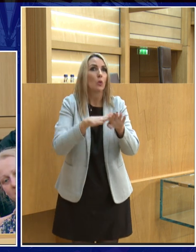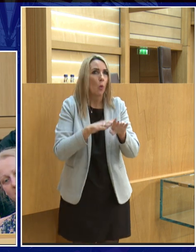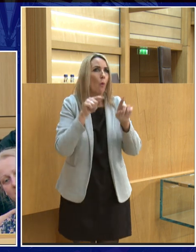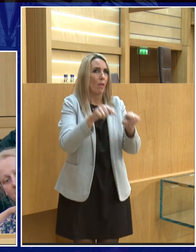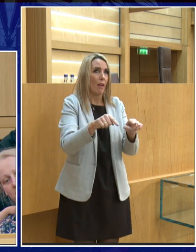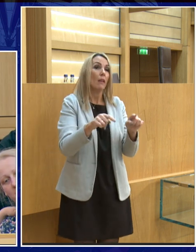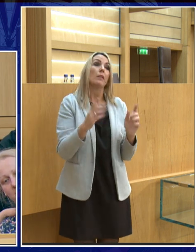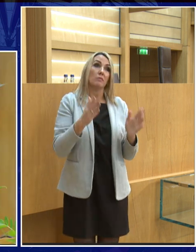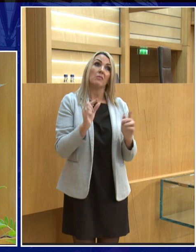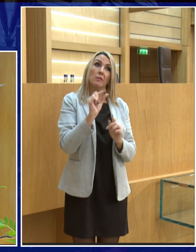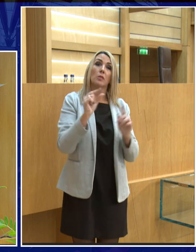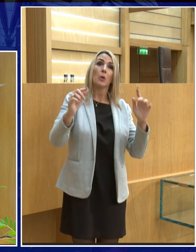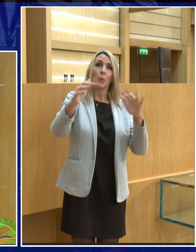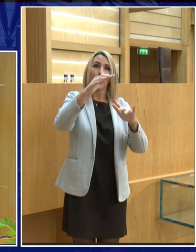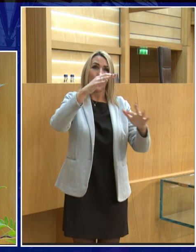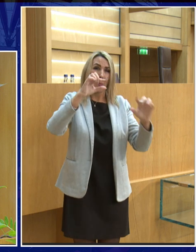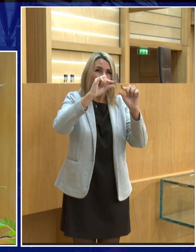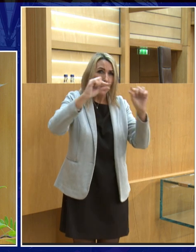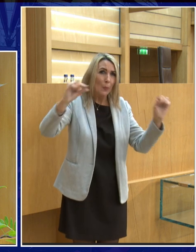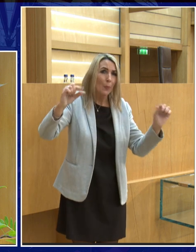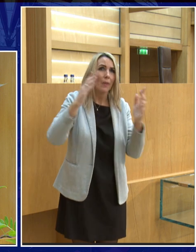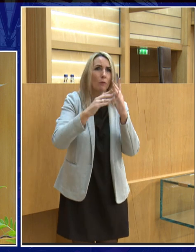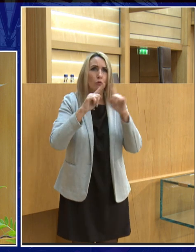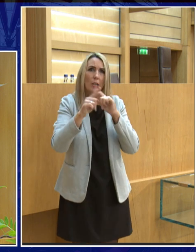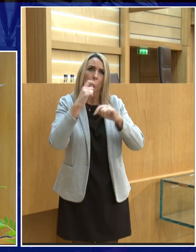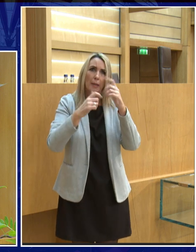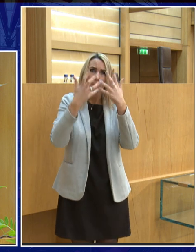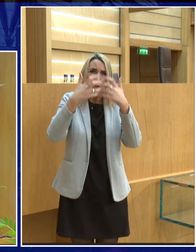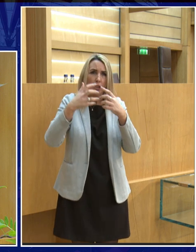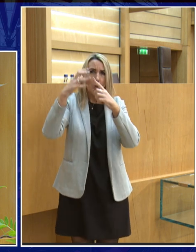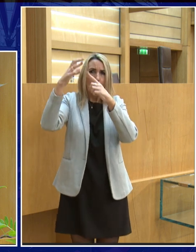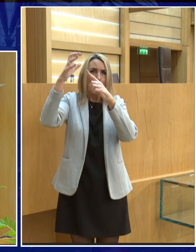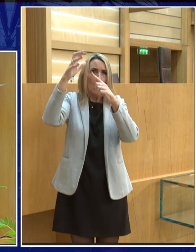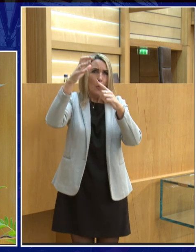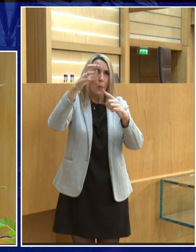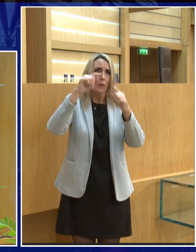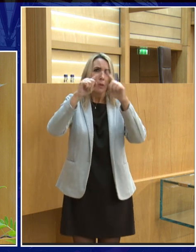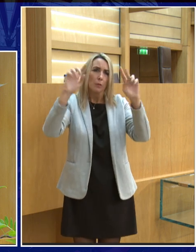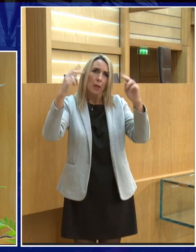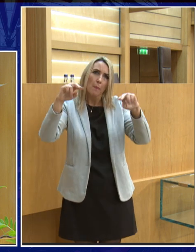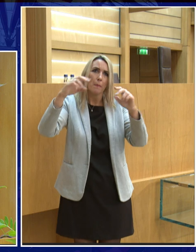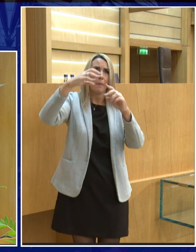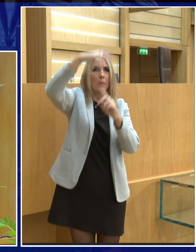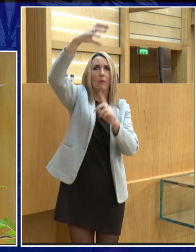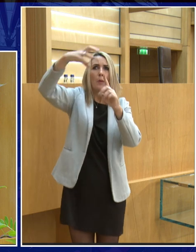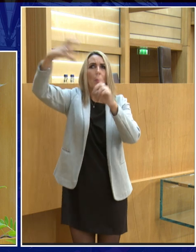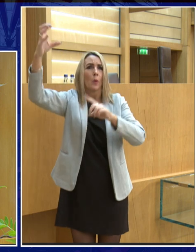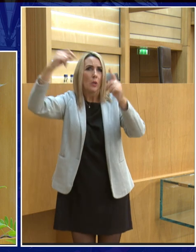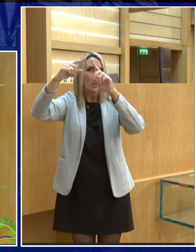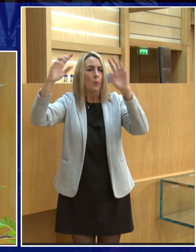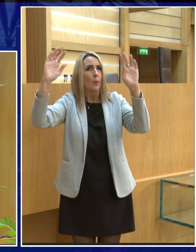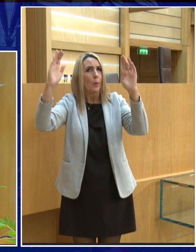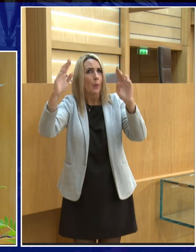on Mars it has a bit of atmosphere and so they have to find ways of using some really huge parachutes and sort of jet packs effectively